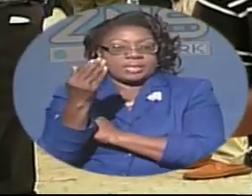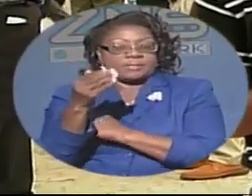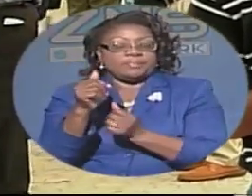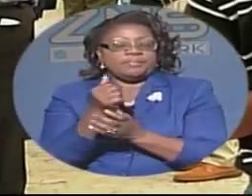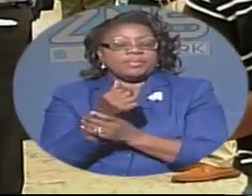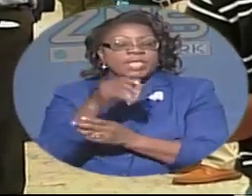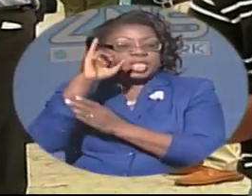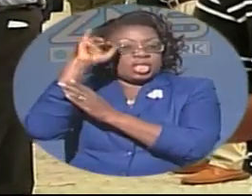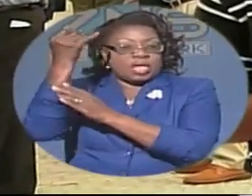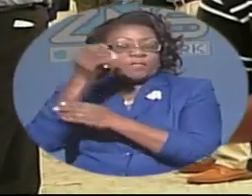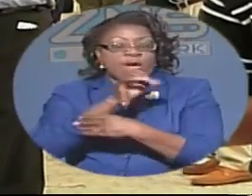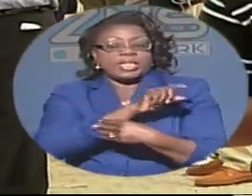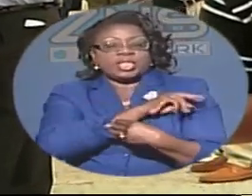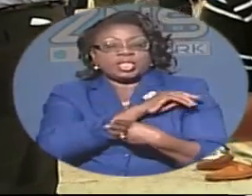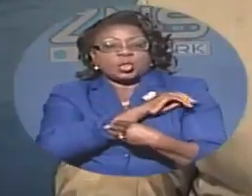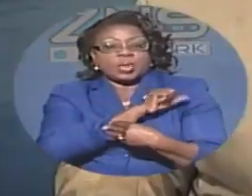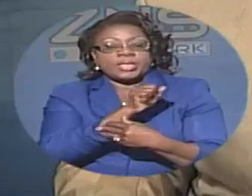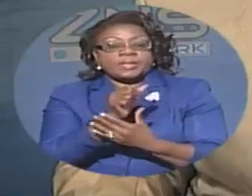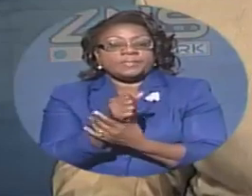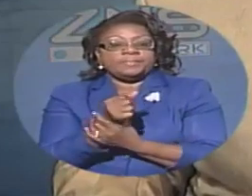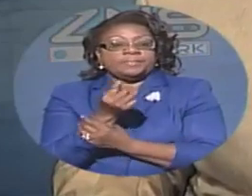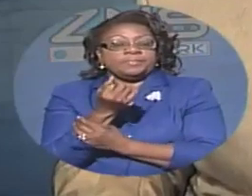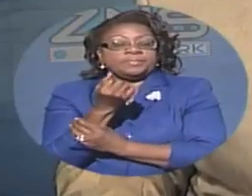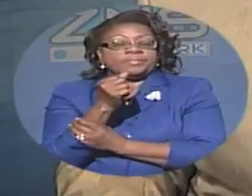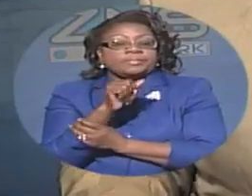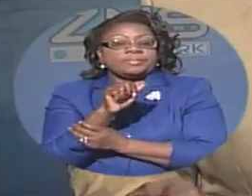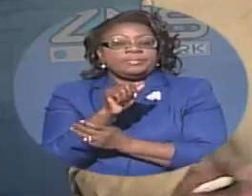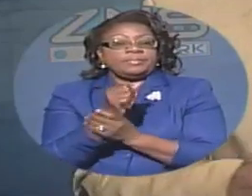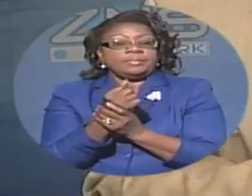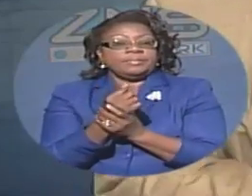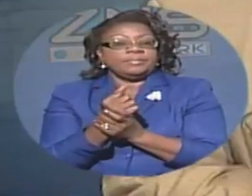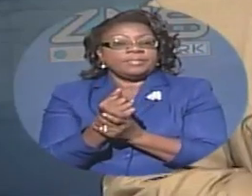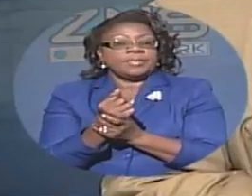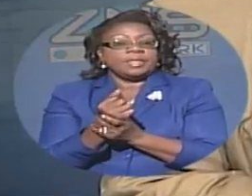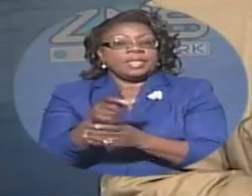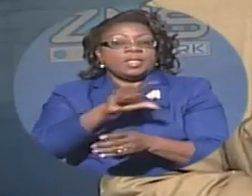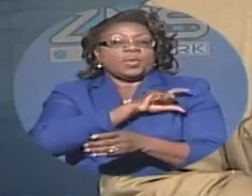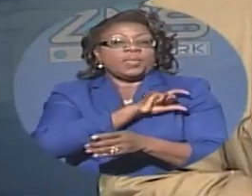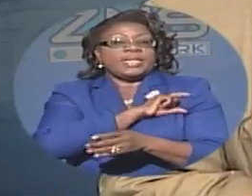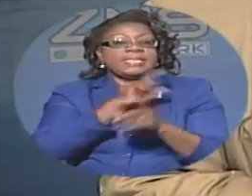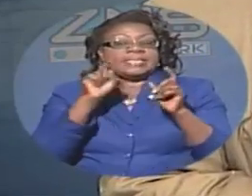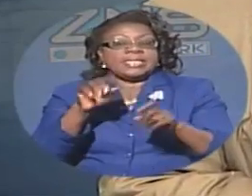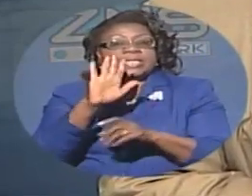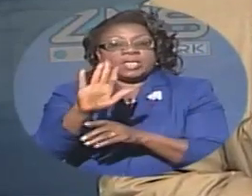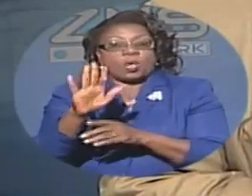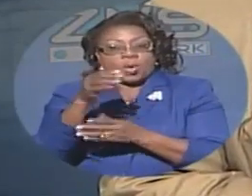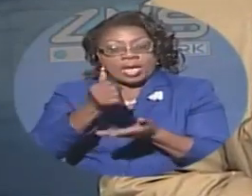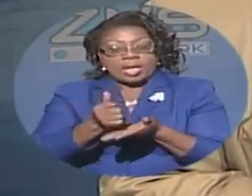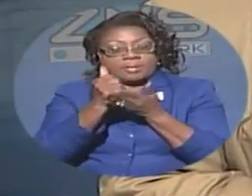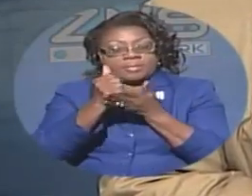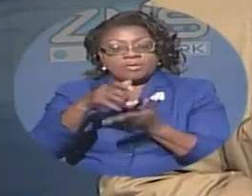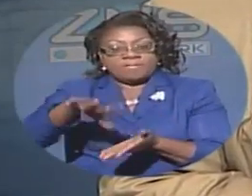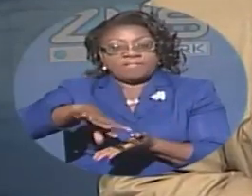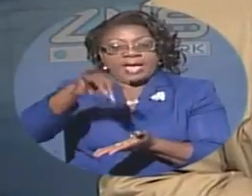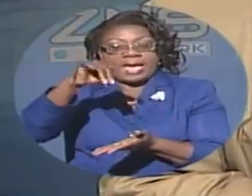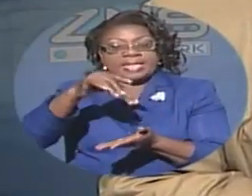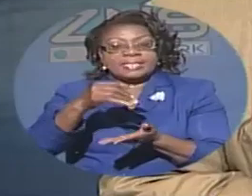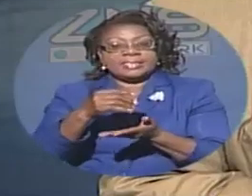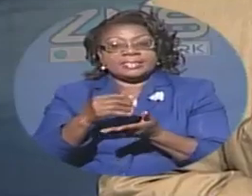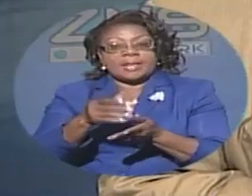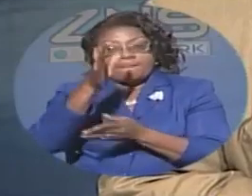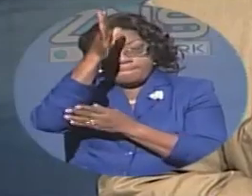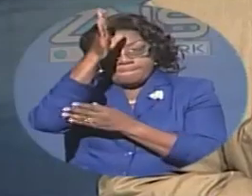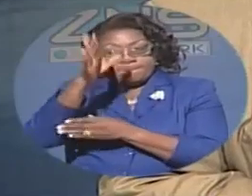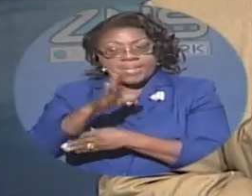for zns news i'm giovanni stewart great story there giovanni well police need your help in locating several suspects all wanted for